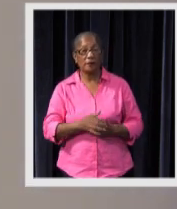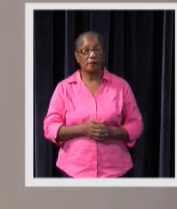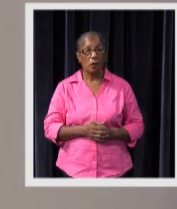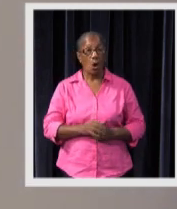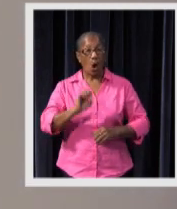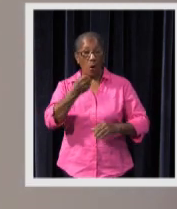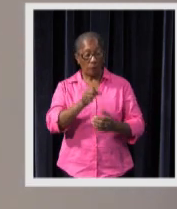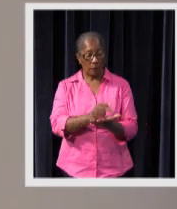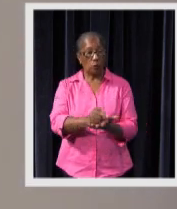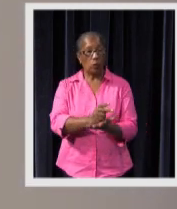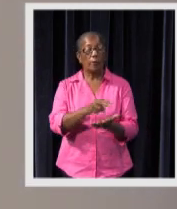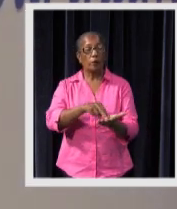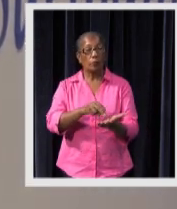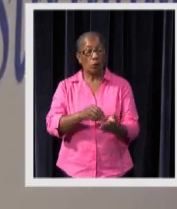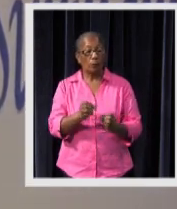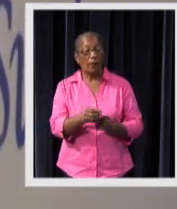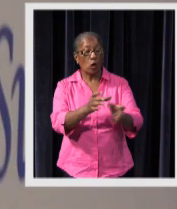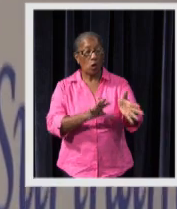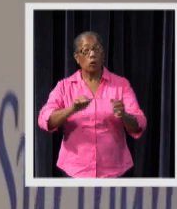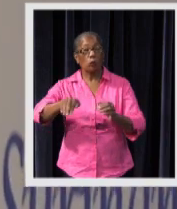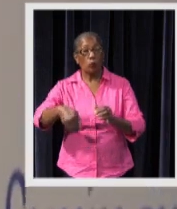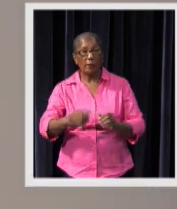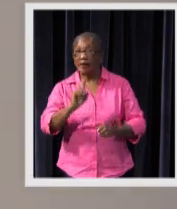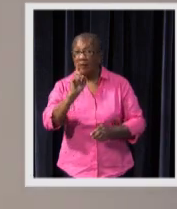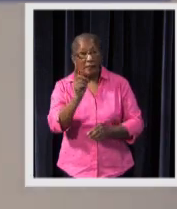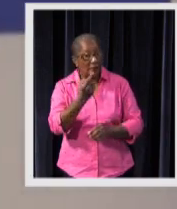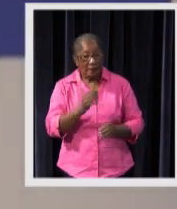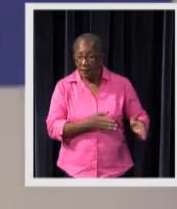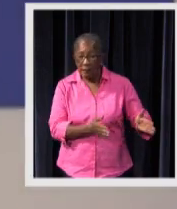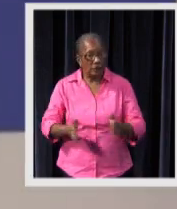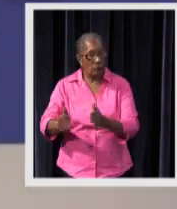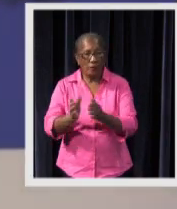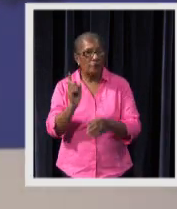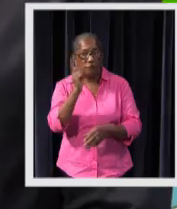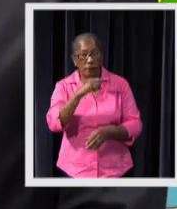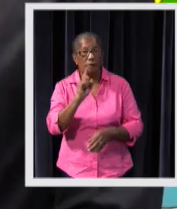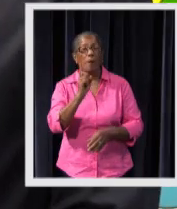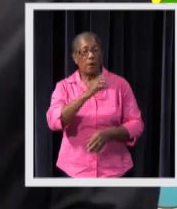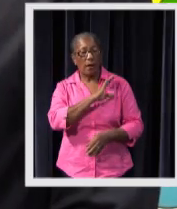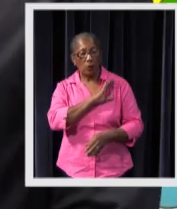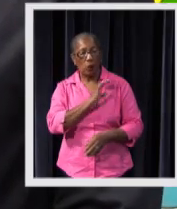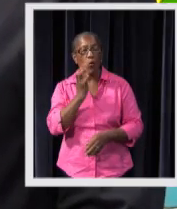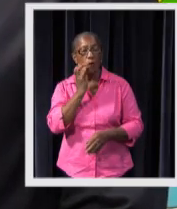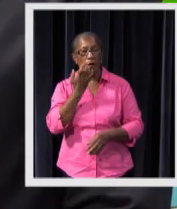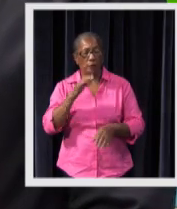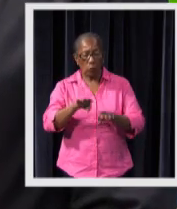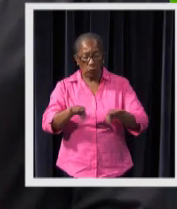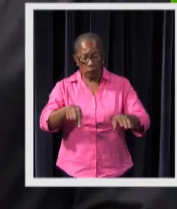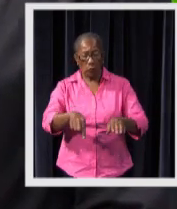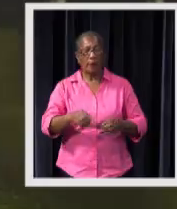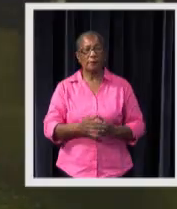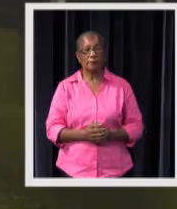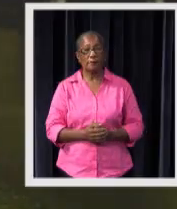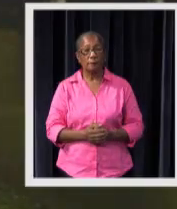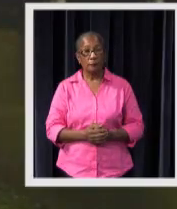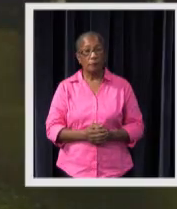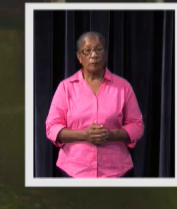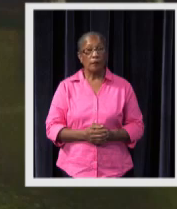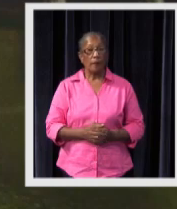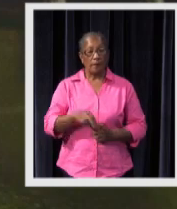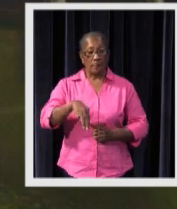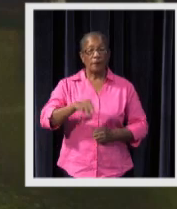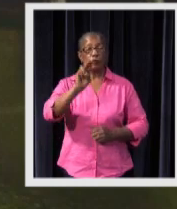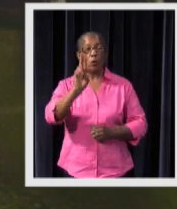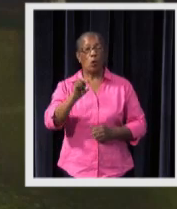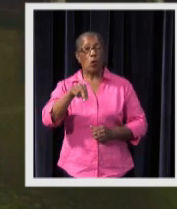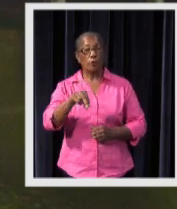affect the rivers, but it also pollutes groundwater as well. Max Heusden, board member of the Water